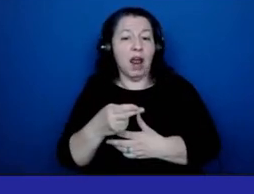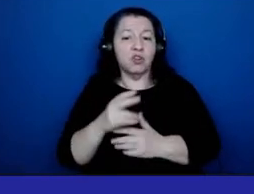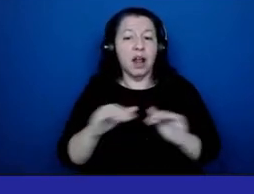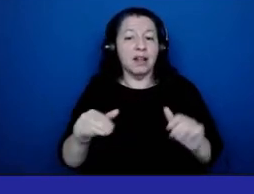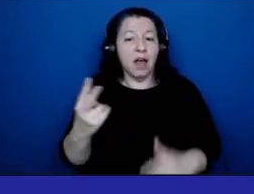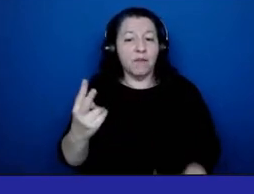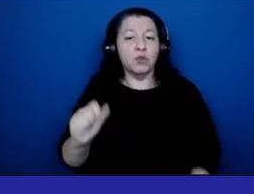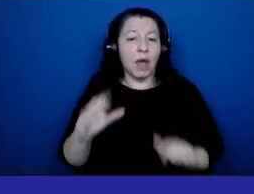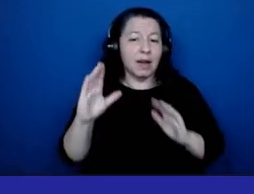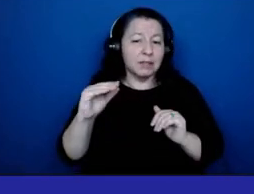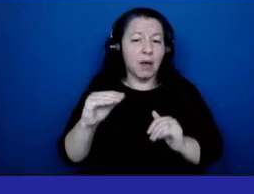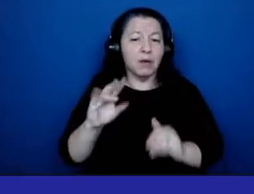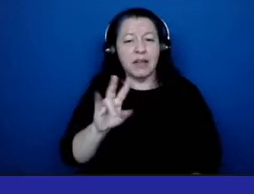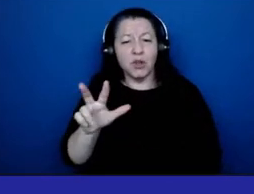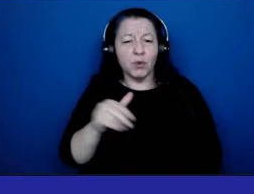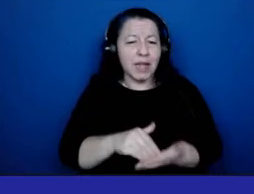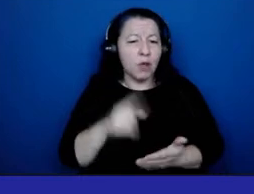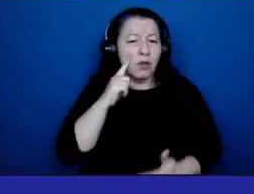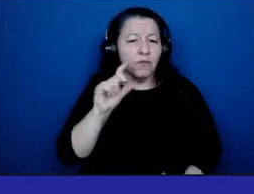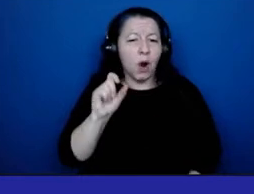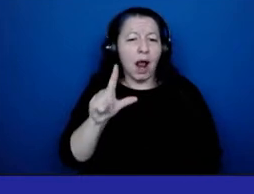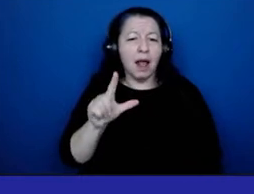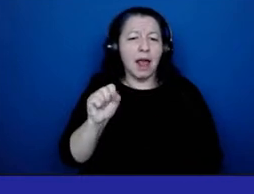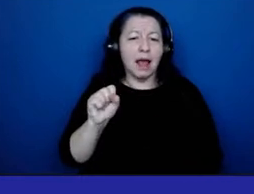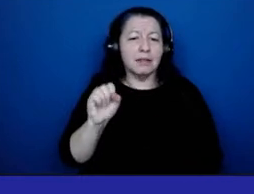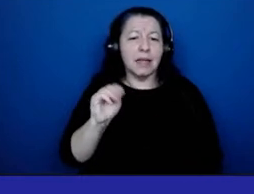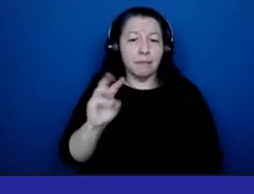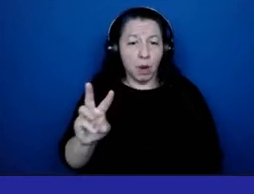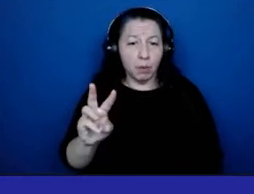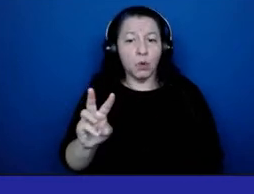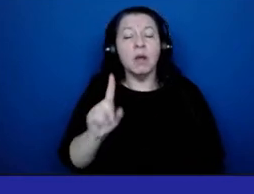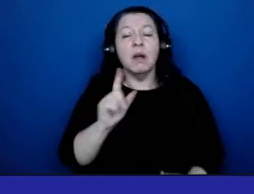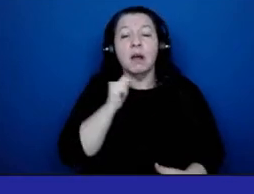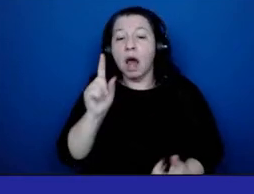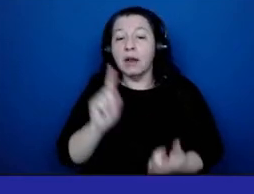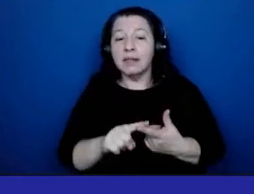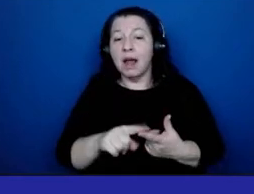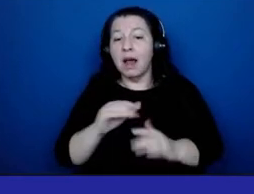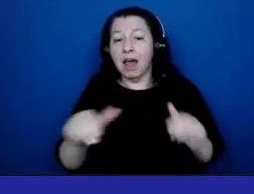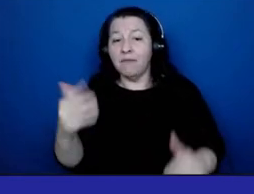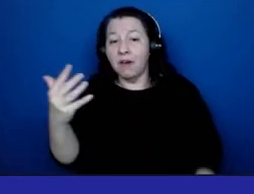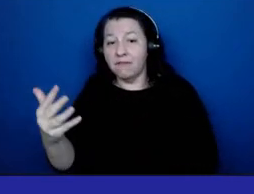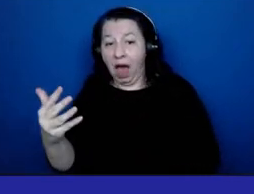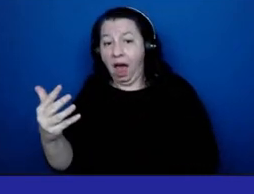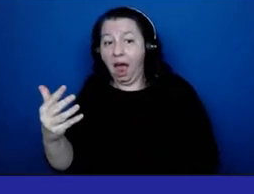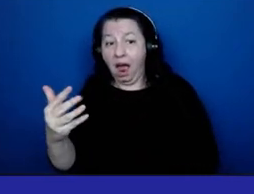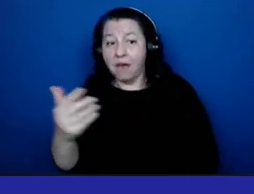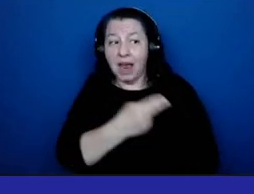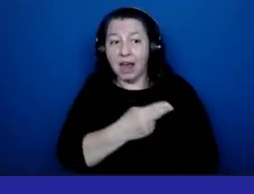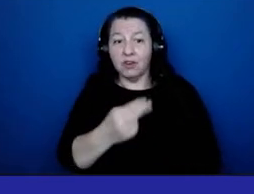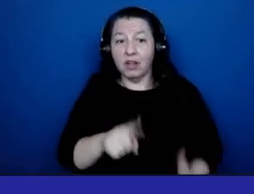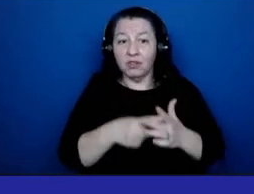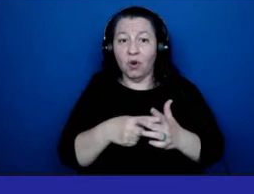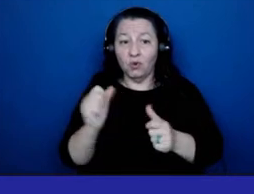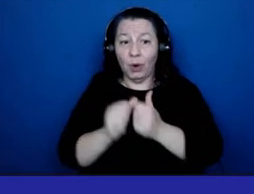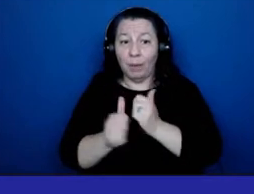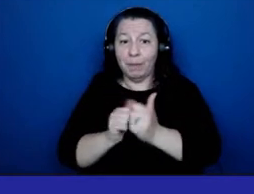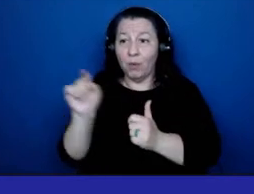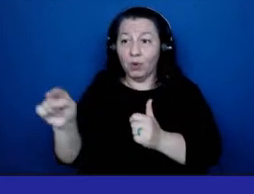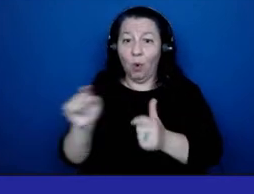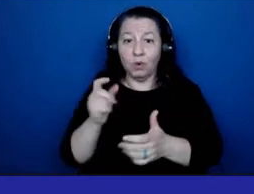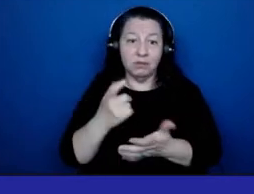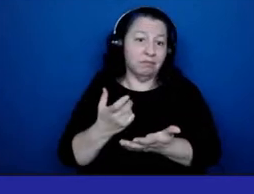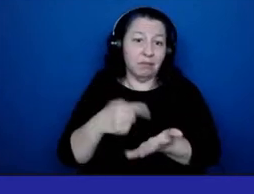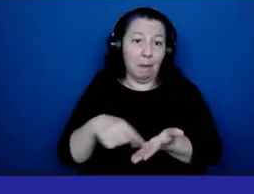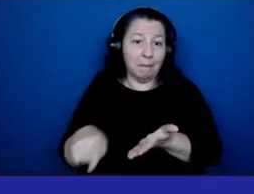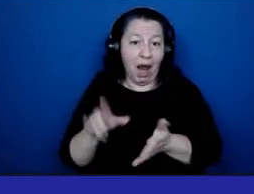,000 for an LMSW. It's not until a Level 5 is an LCSW that H&H starts to compete with those ranges. If we don't